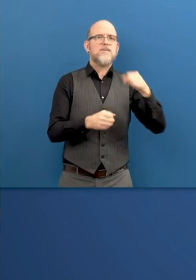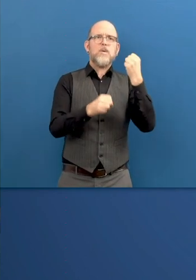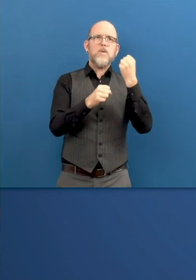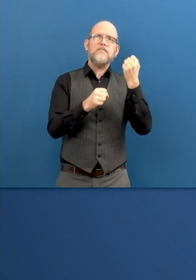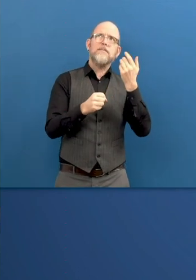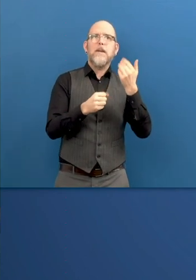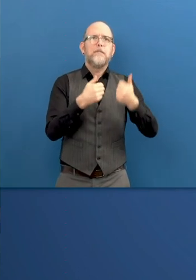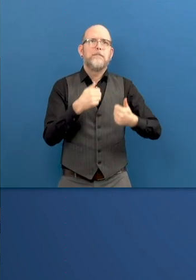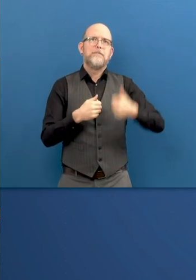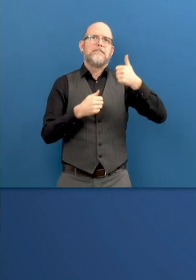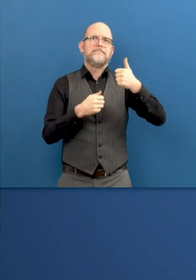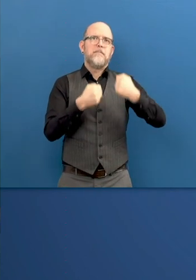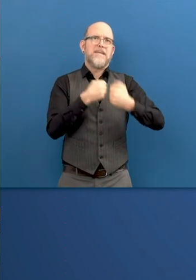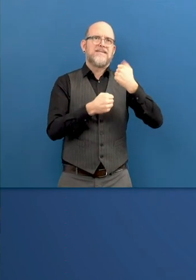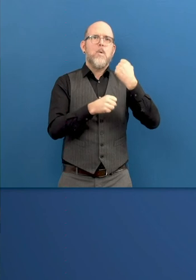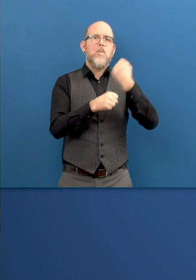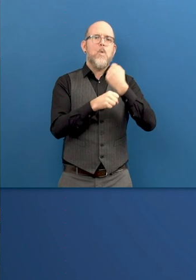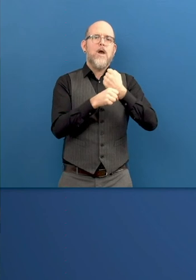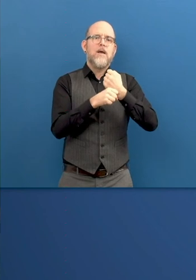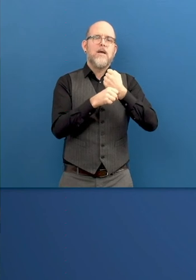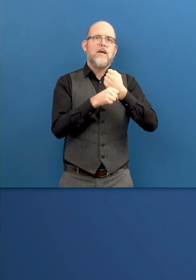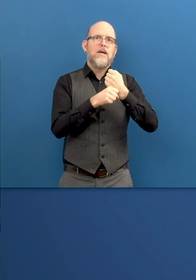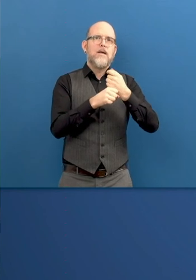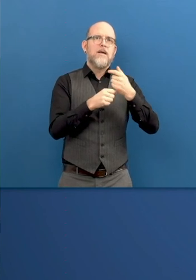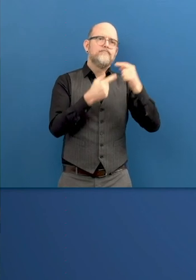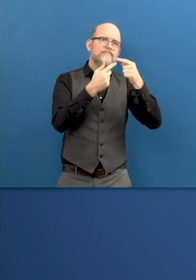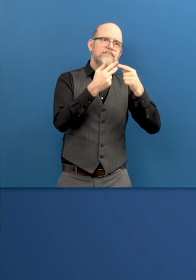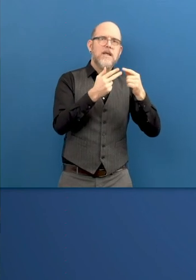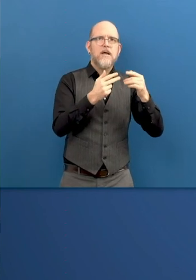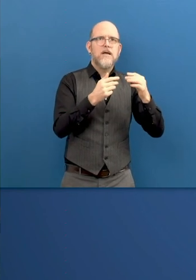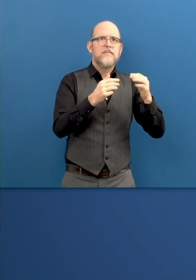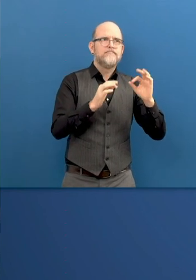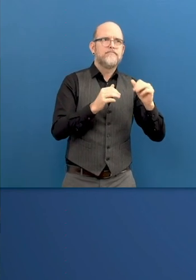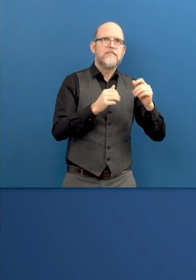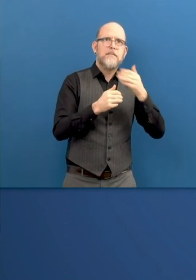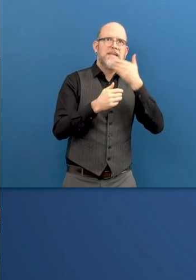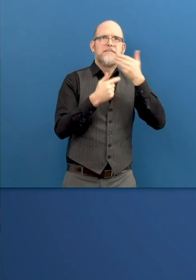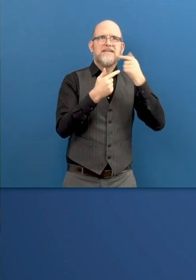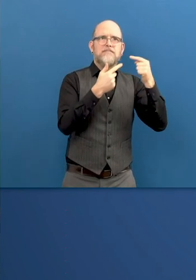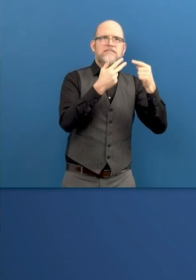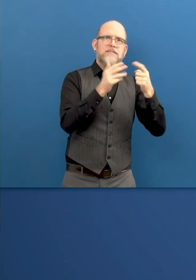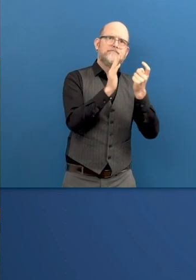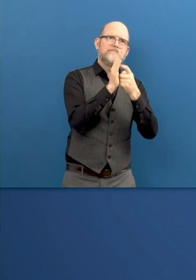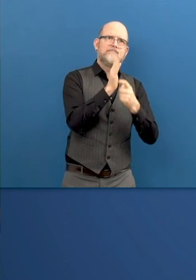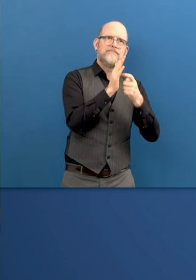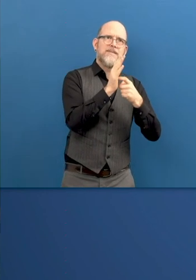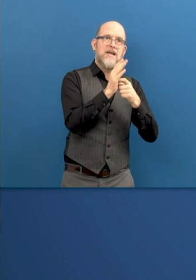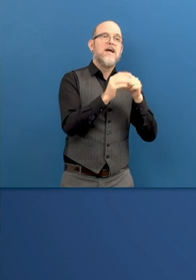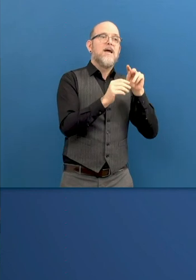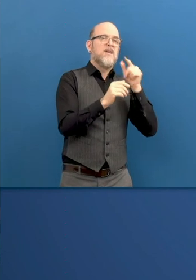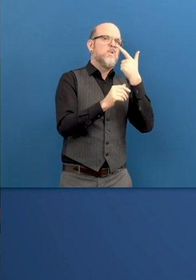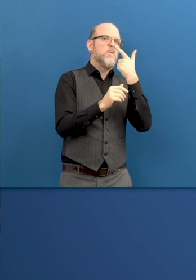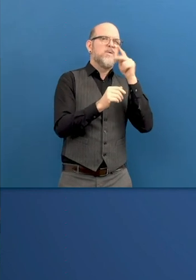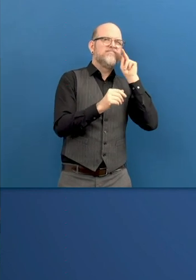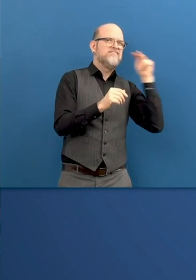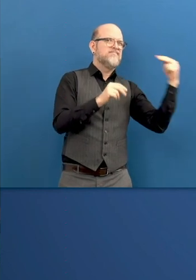we are working with ONCE and ONCE Foundation that could be also good examples for other companies. The first one is